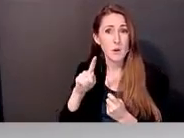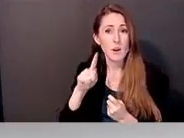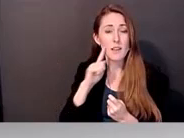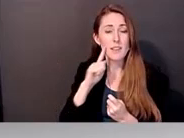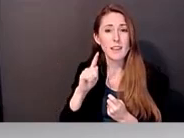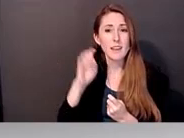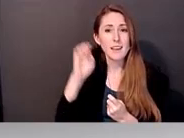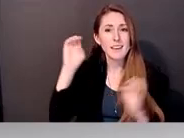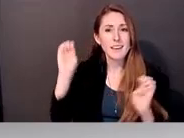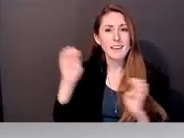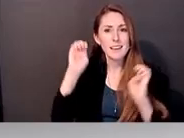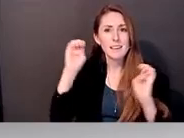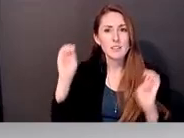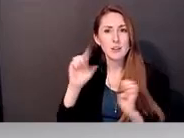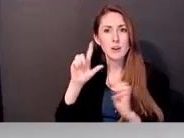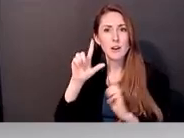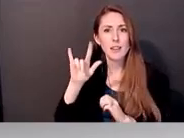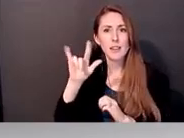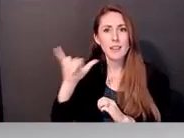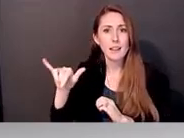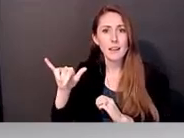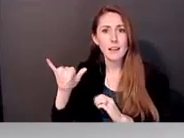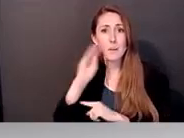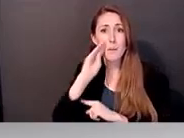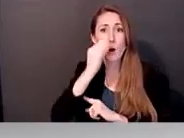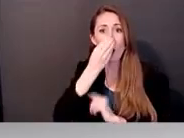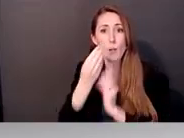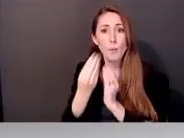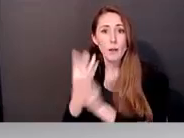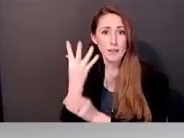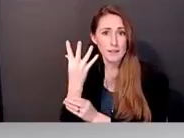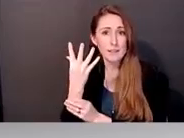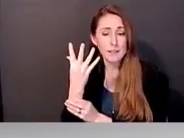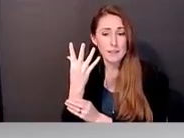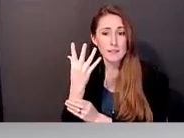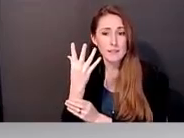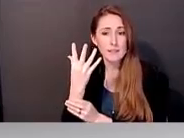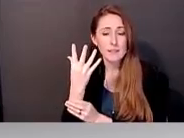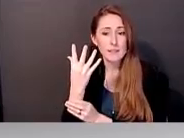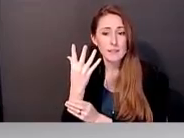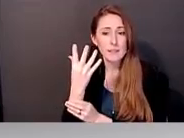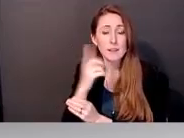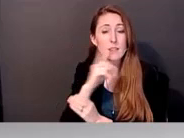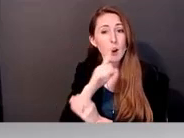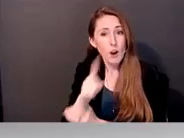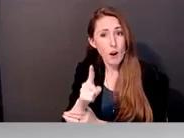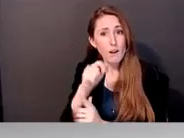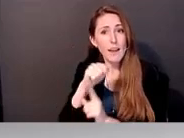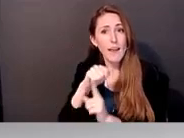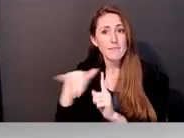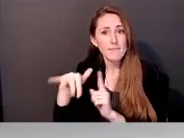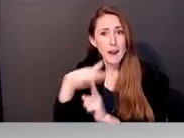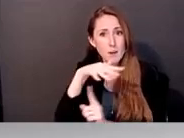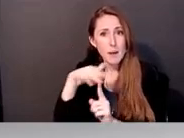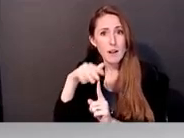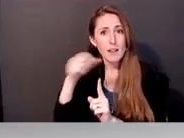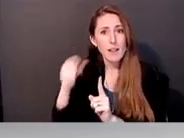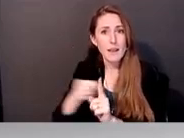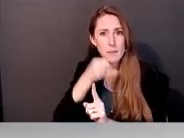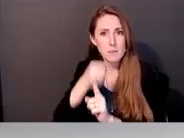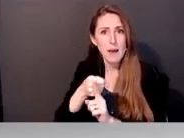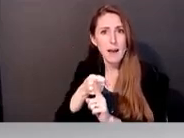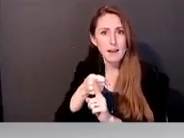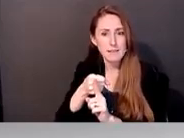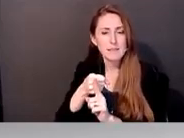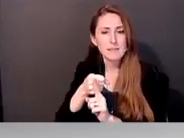um, part, which is, um, there, there are environmental impacts that come with,